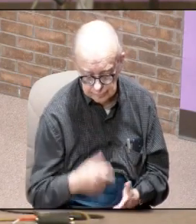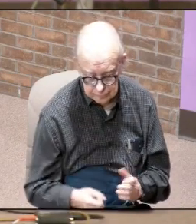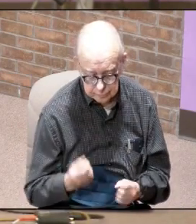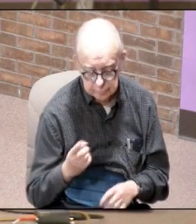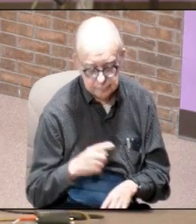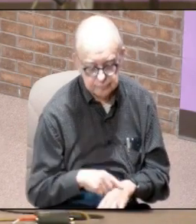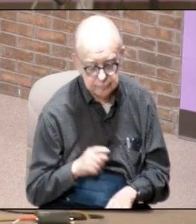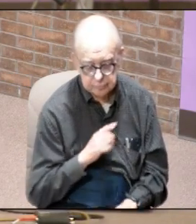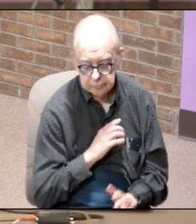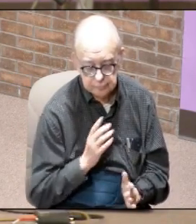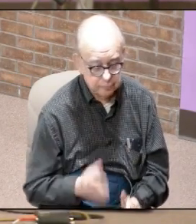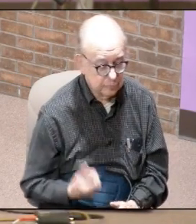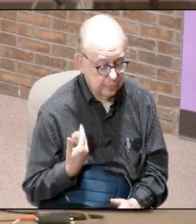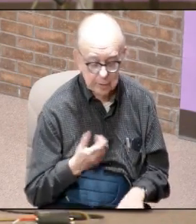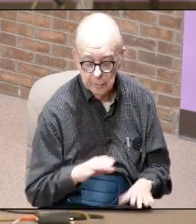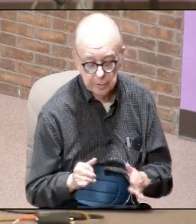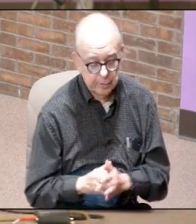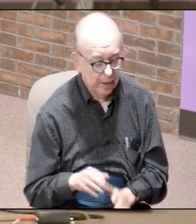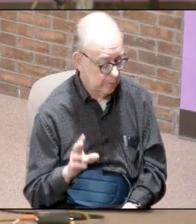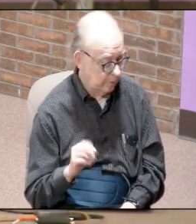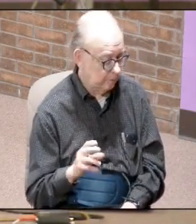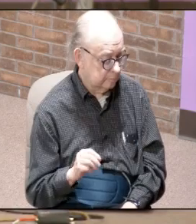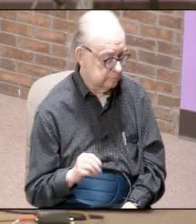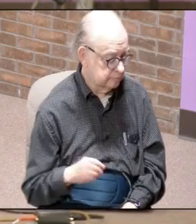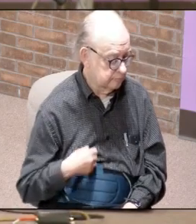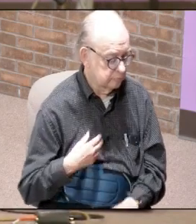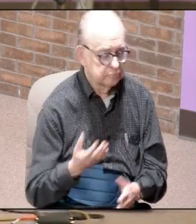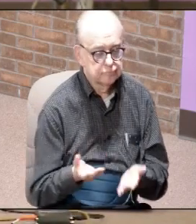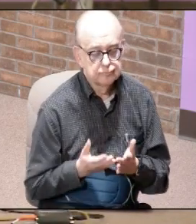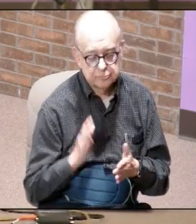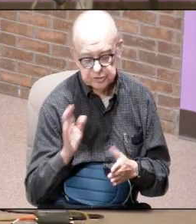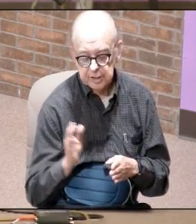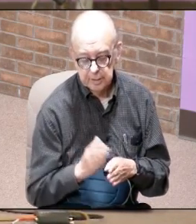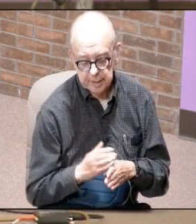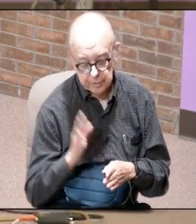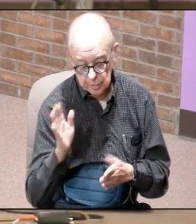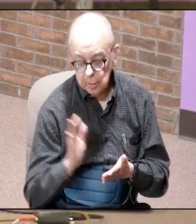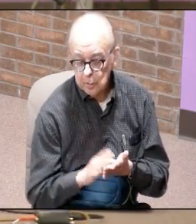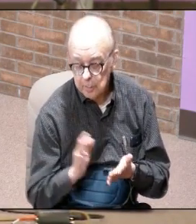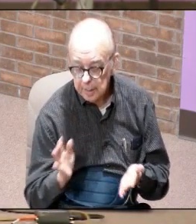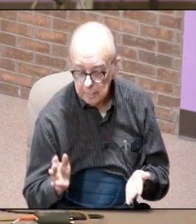times as Christians we don't want to do we love to share his glory